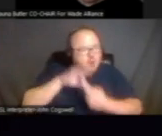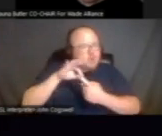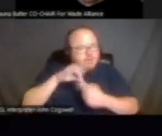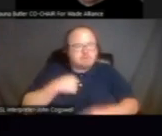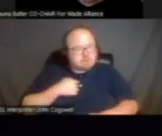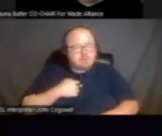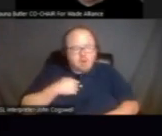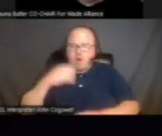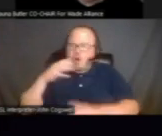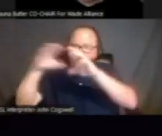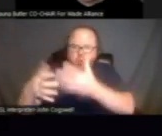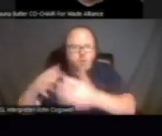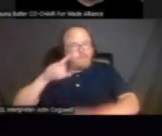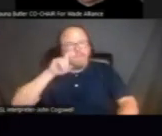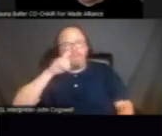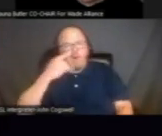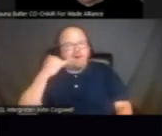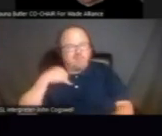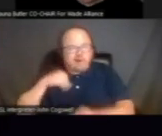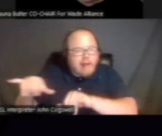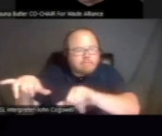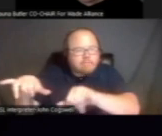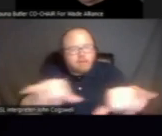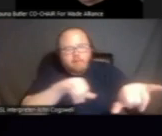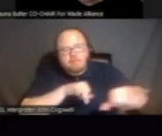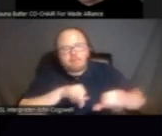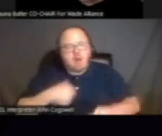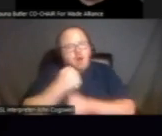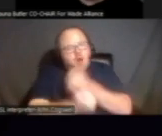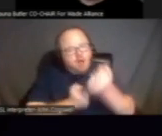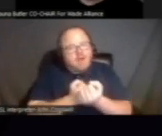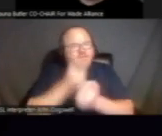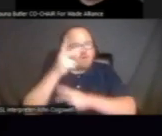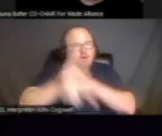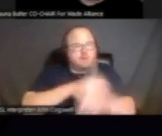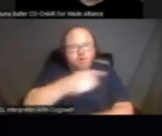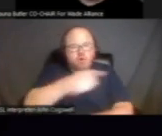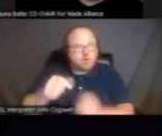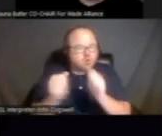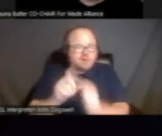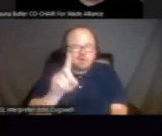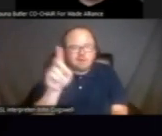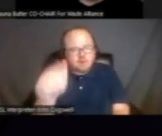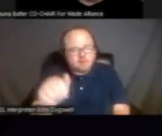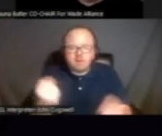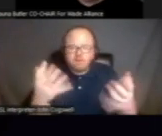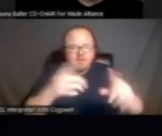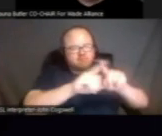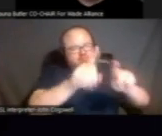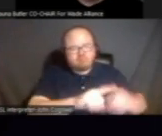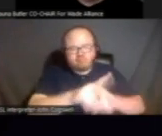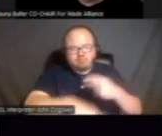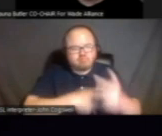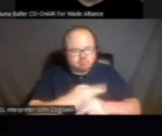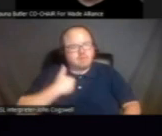be boring if we were all the same. I advocate for people with disabilities, all types. I